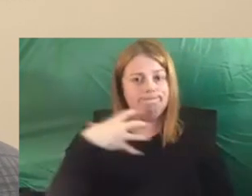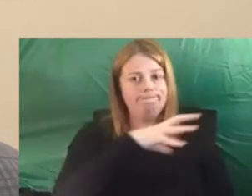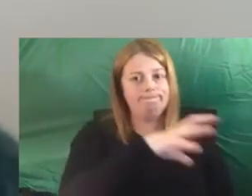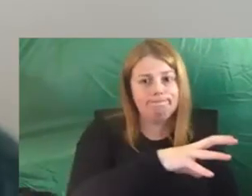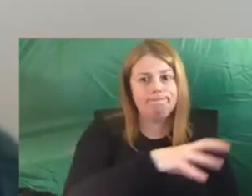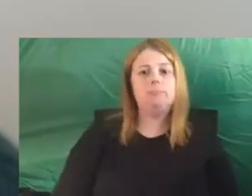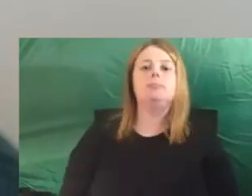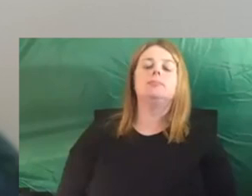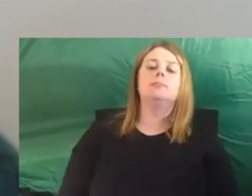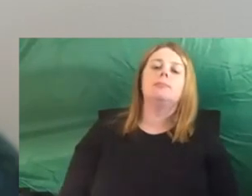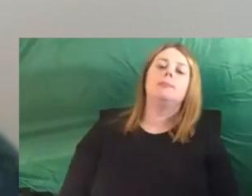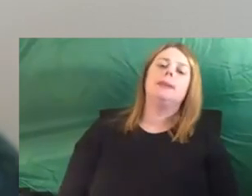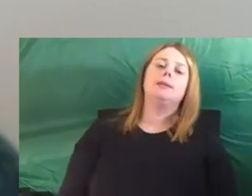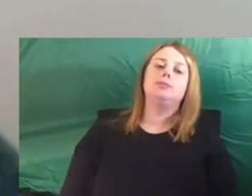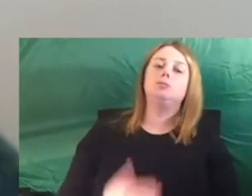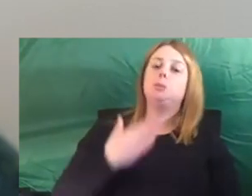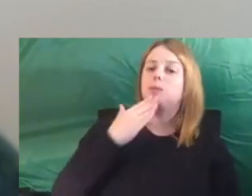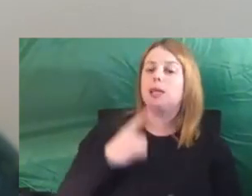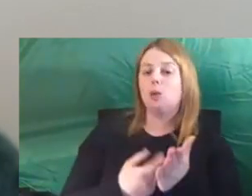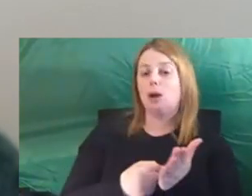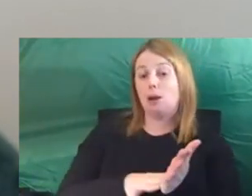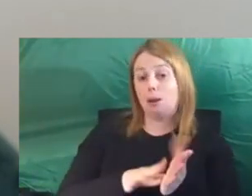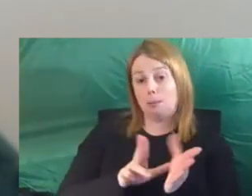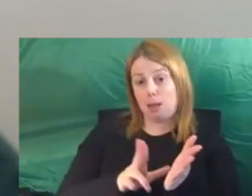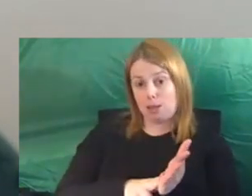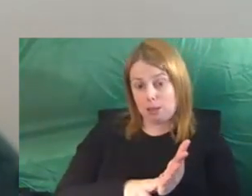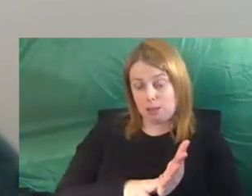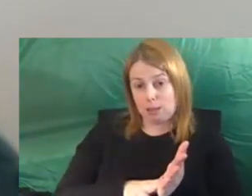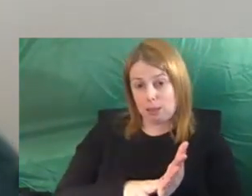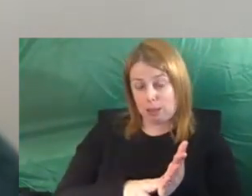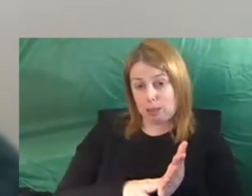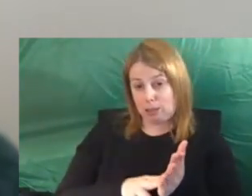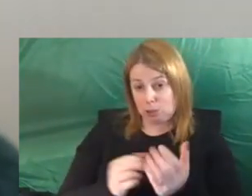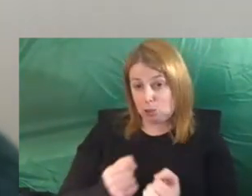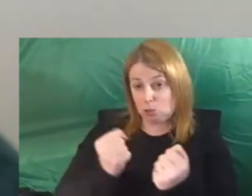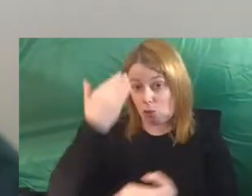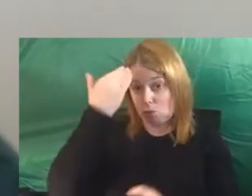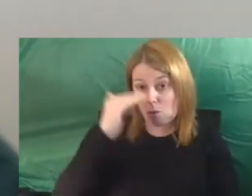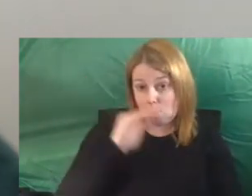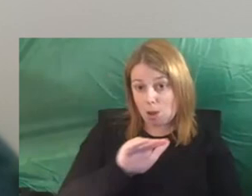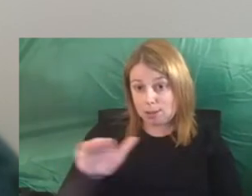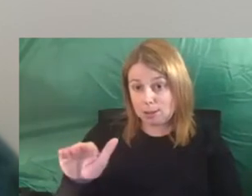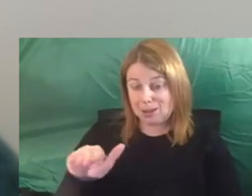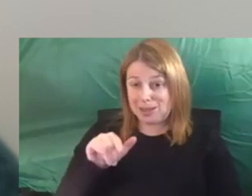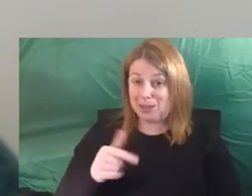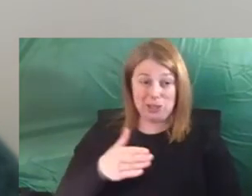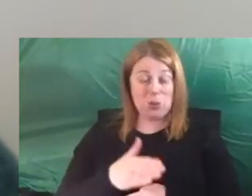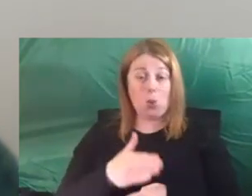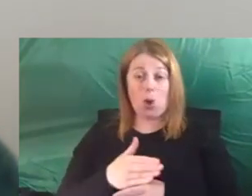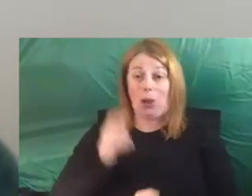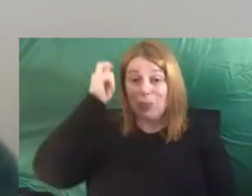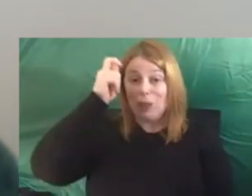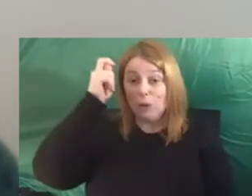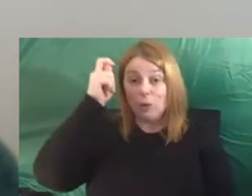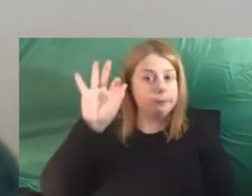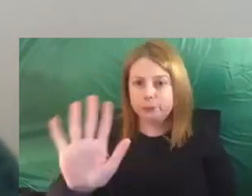Thank you so much, Arman. And it's a stark reminder. I think that for many people, this work is not conceptual. It is absolutely about something that,